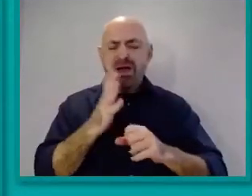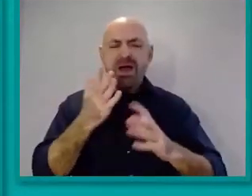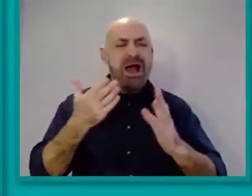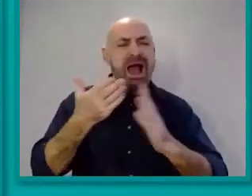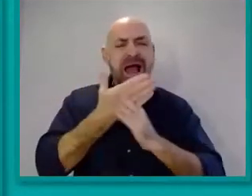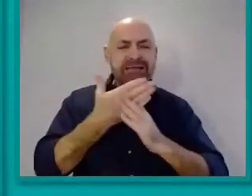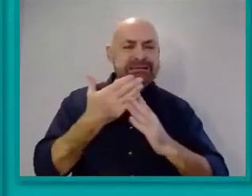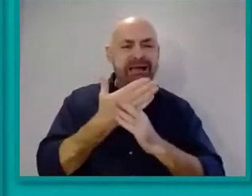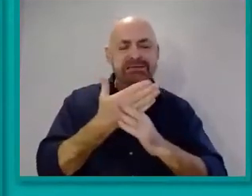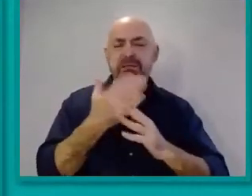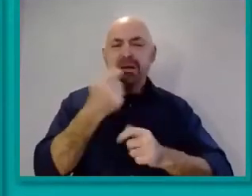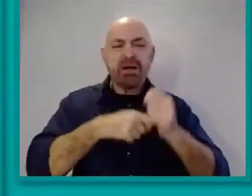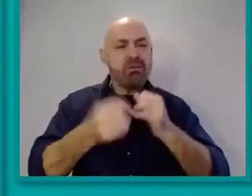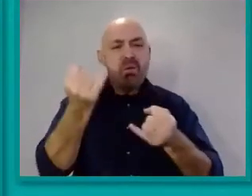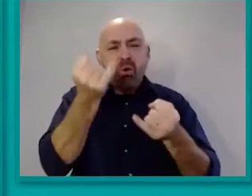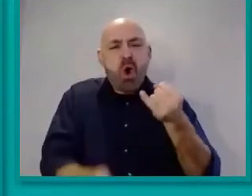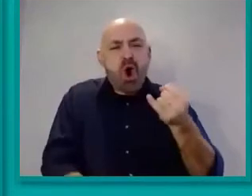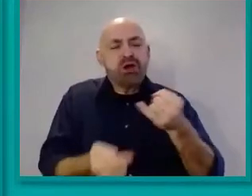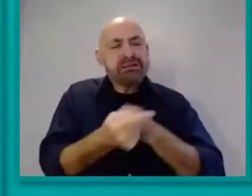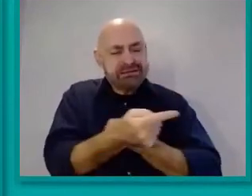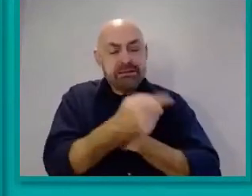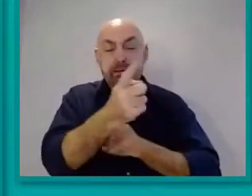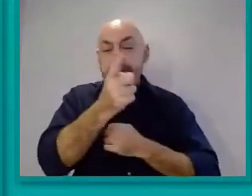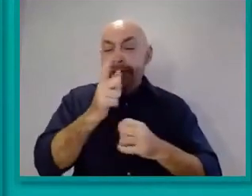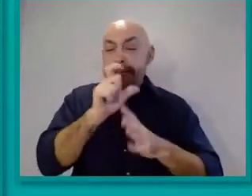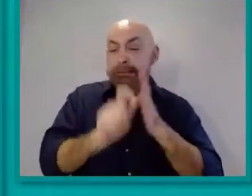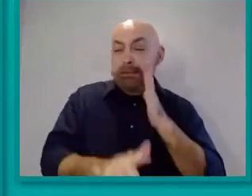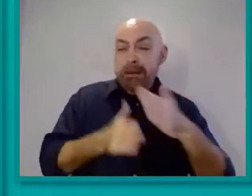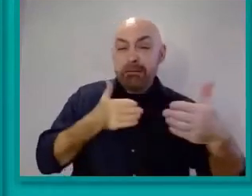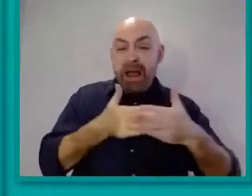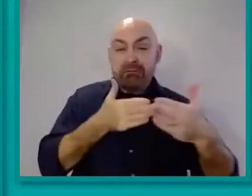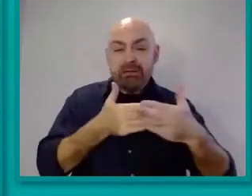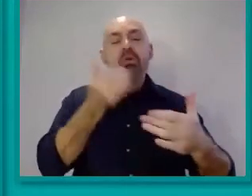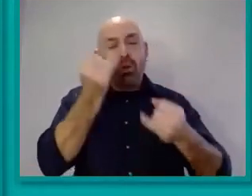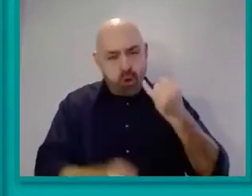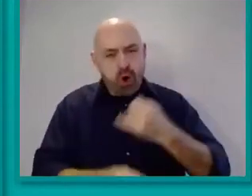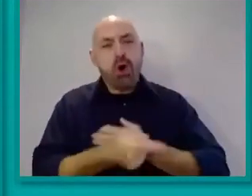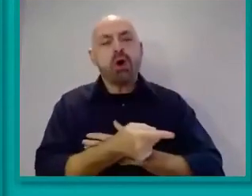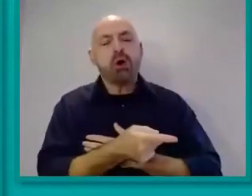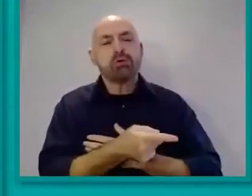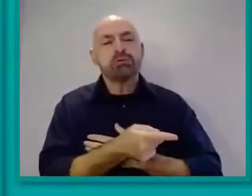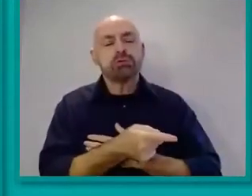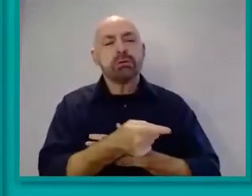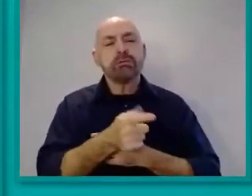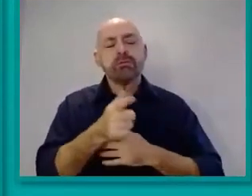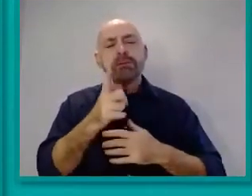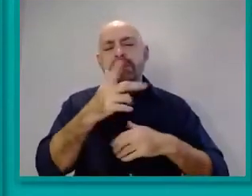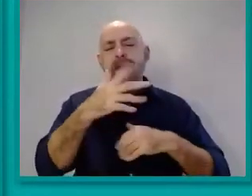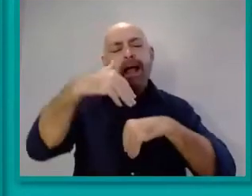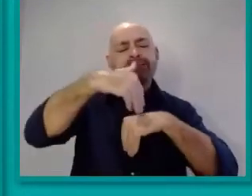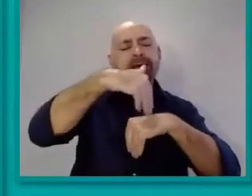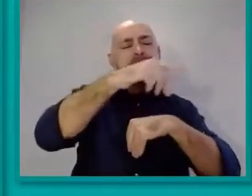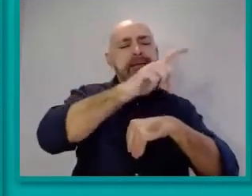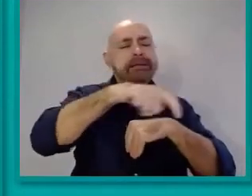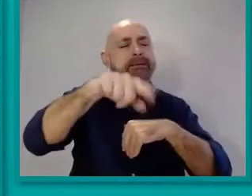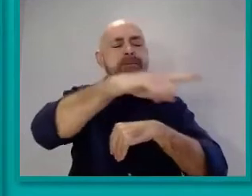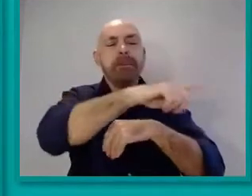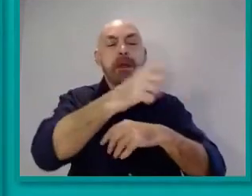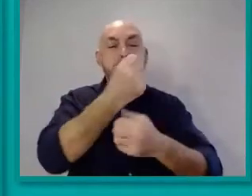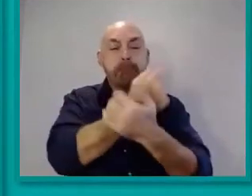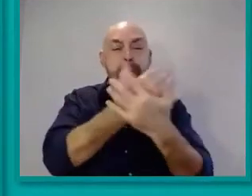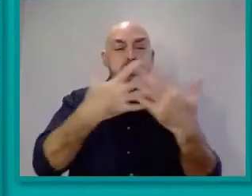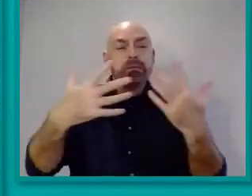and disability-related barriers. And it impacts differently on disabled people with multiple identities.